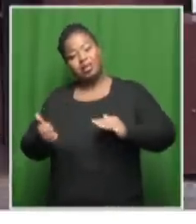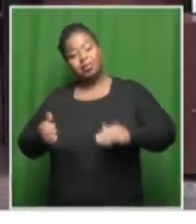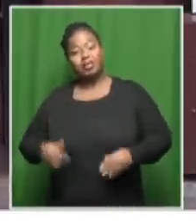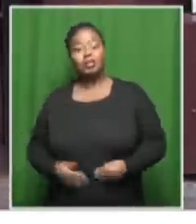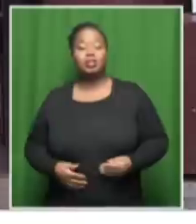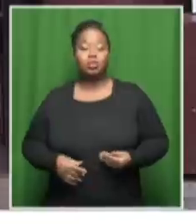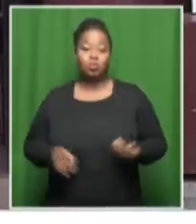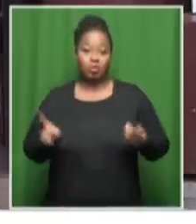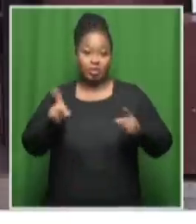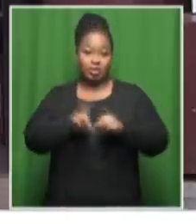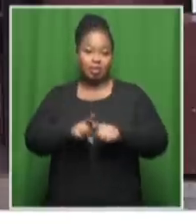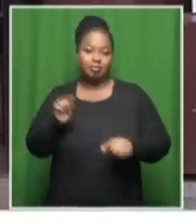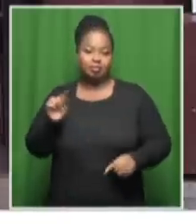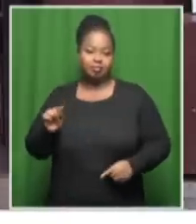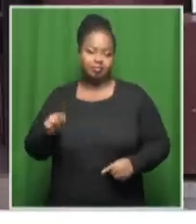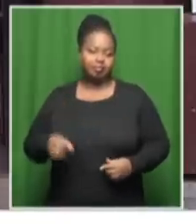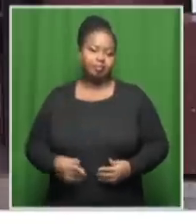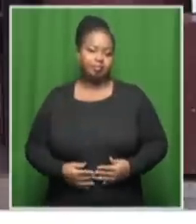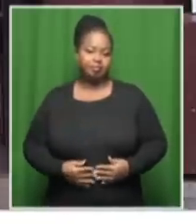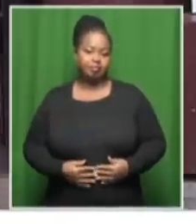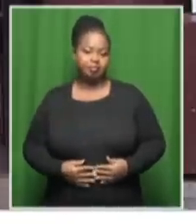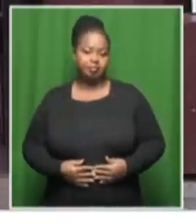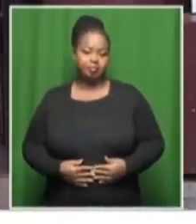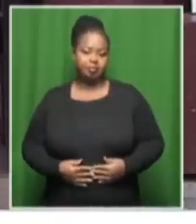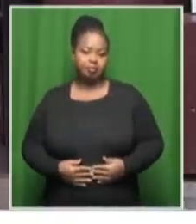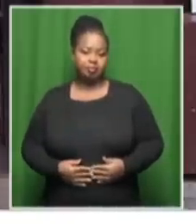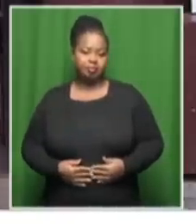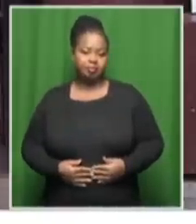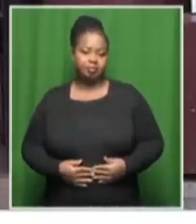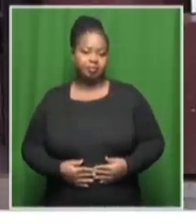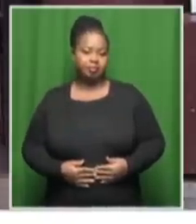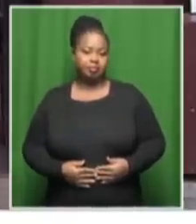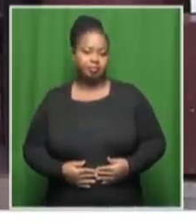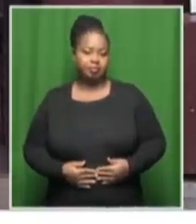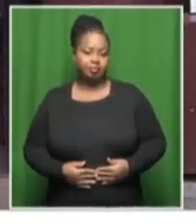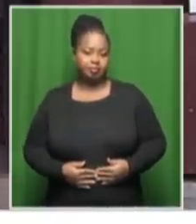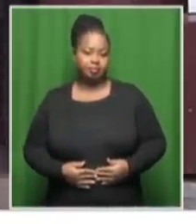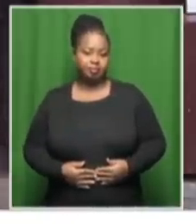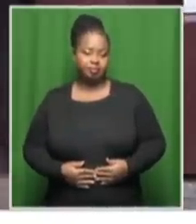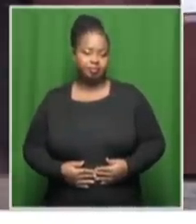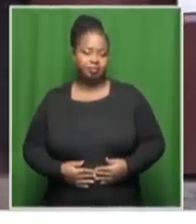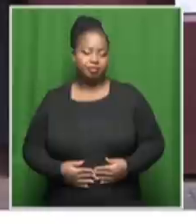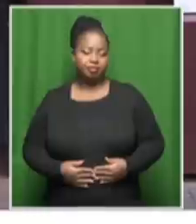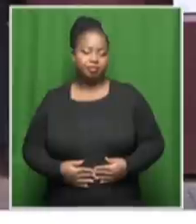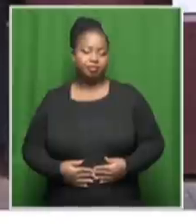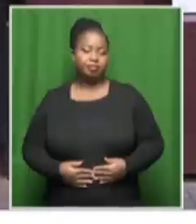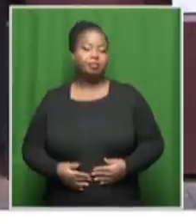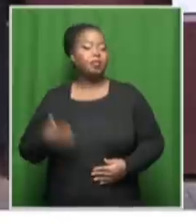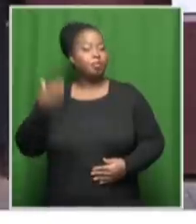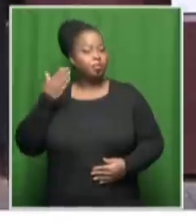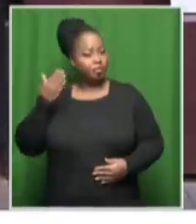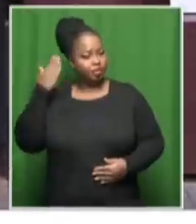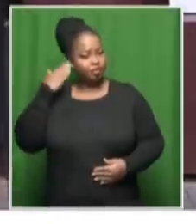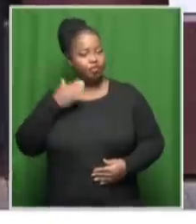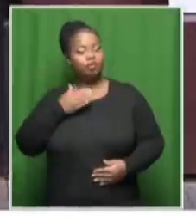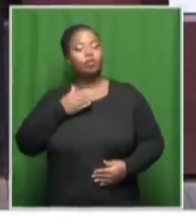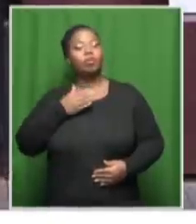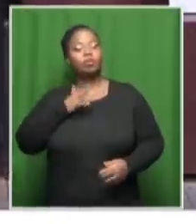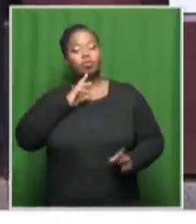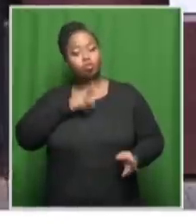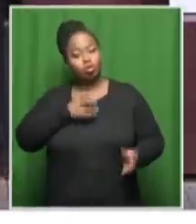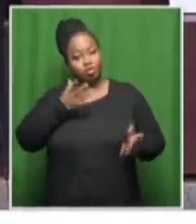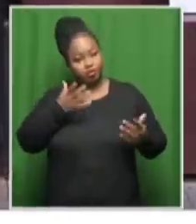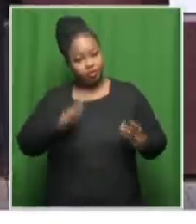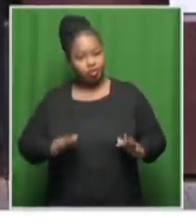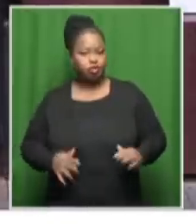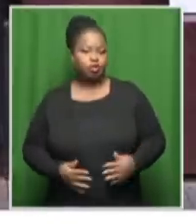this one that had, I understand, responded and was also one of those who